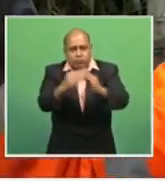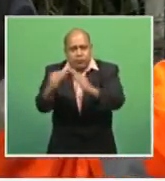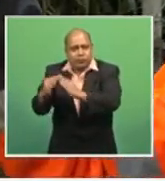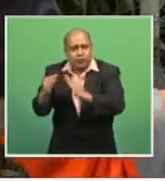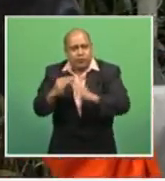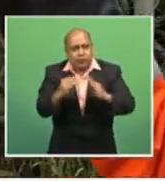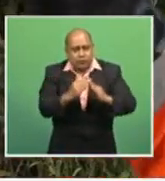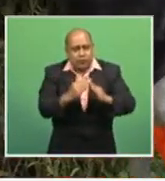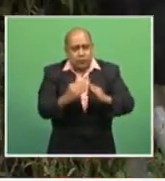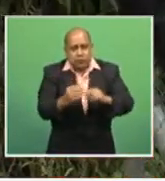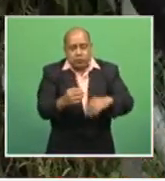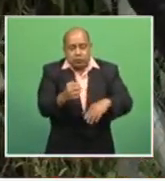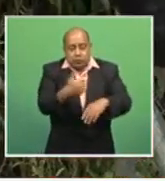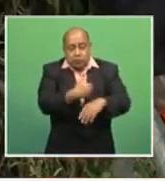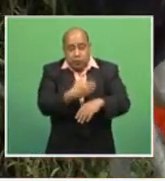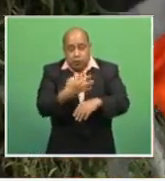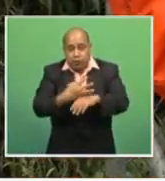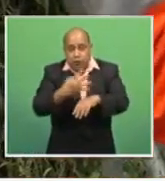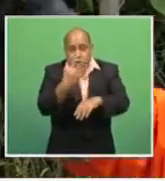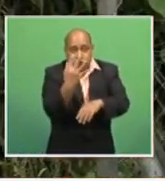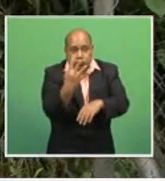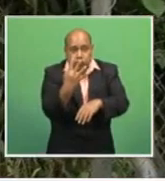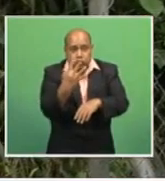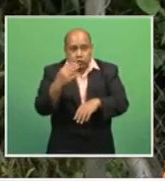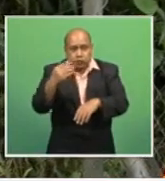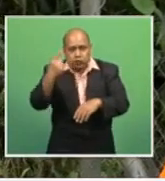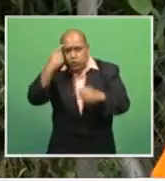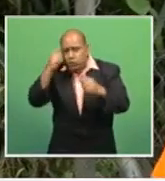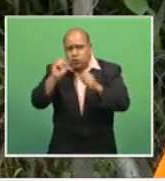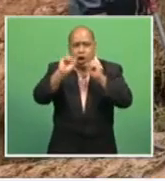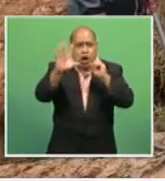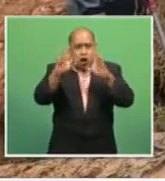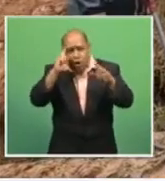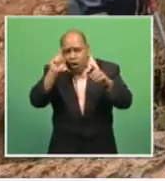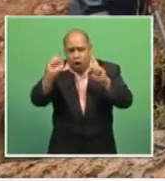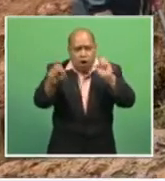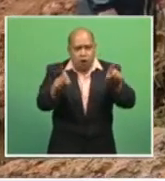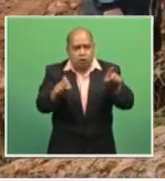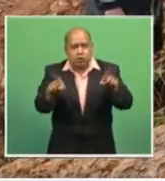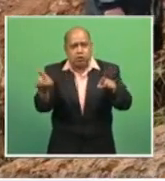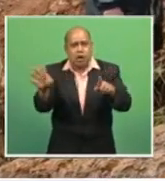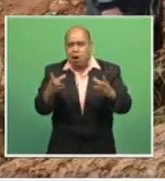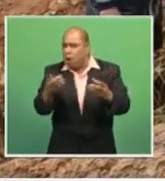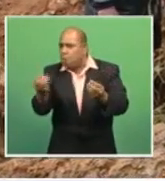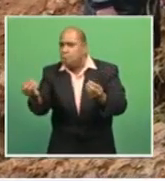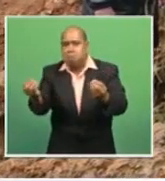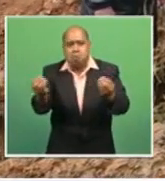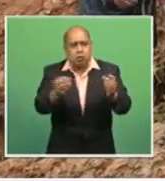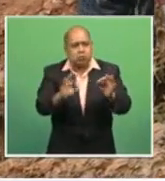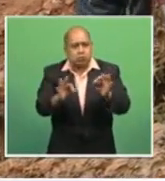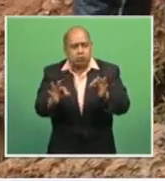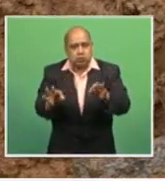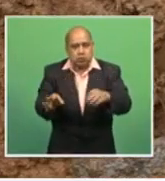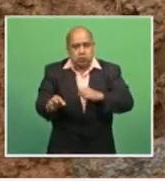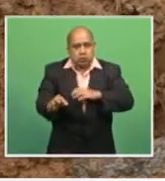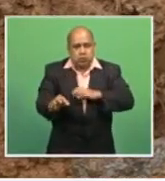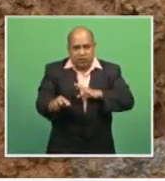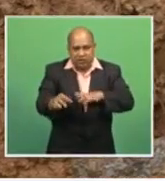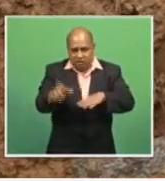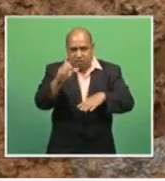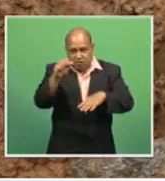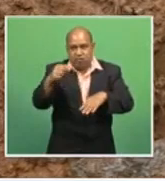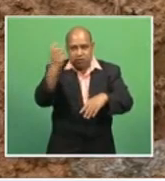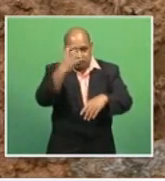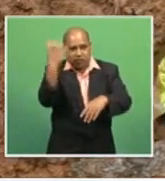But to no avail. No one came up. We are fearing that their lives are at risk. The landslide has blocked drains in the settlement and